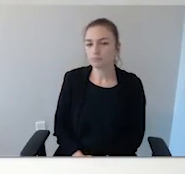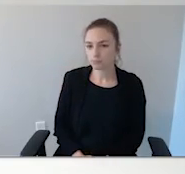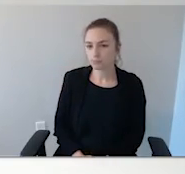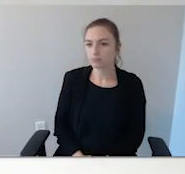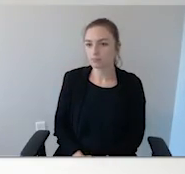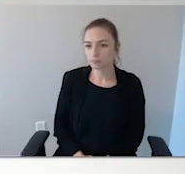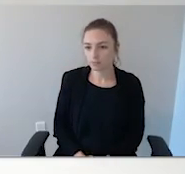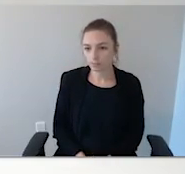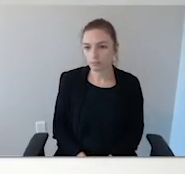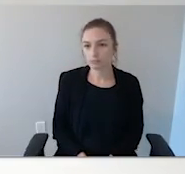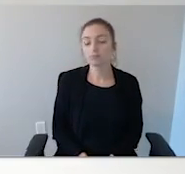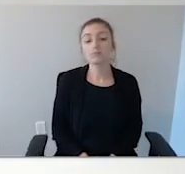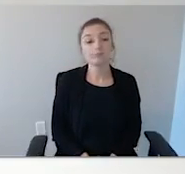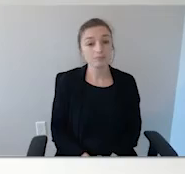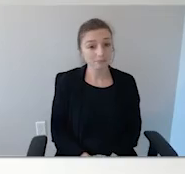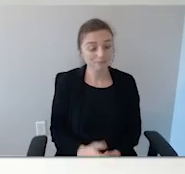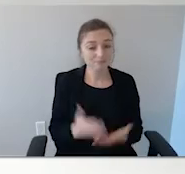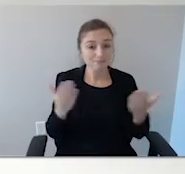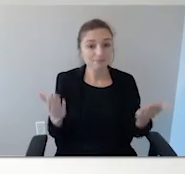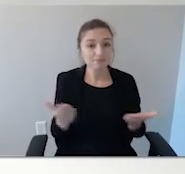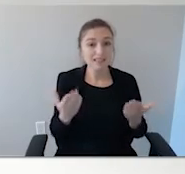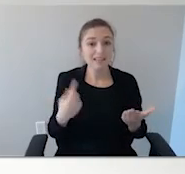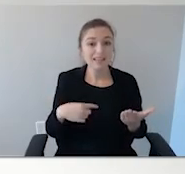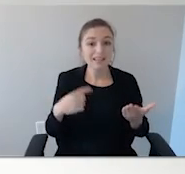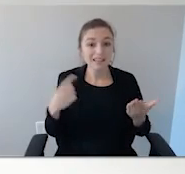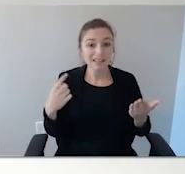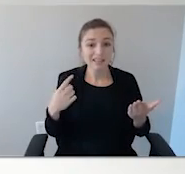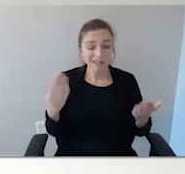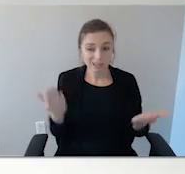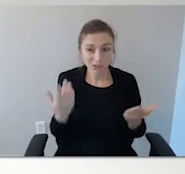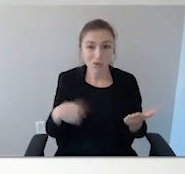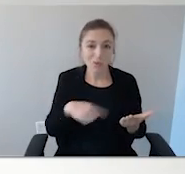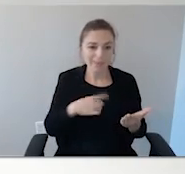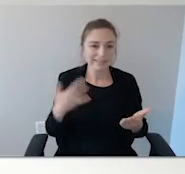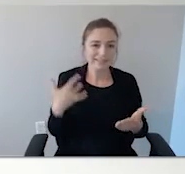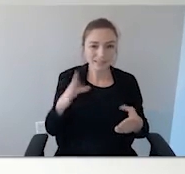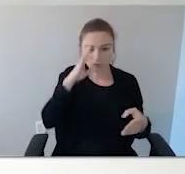At NAA, we do tend to focus more on the severe side of autism.